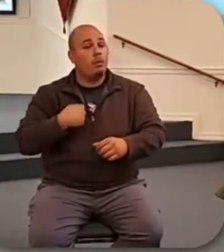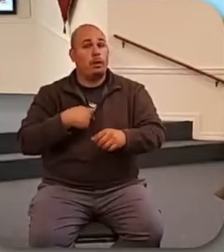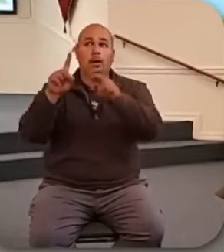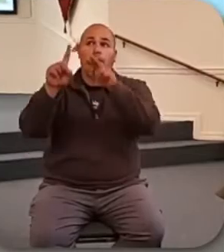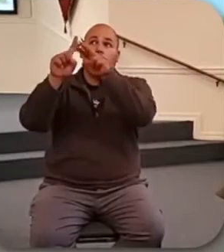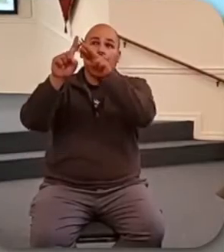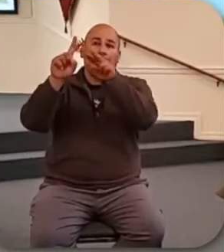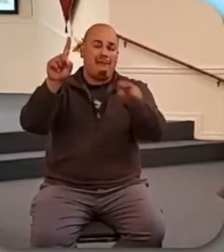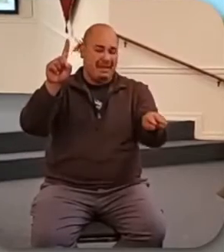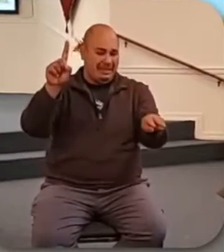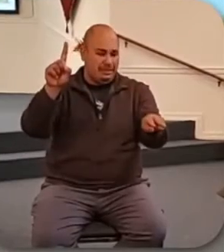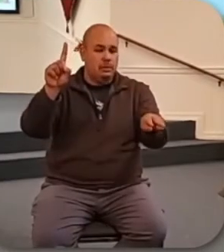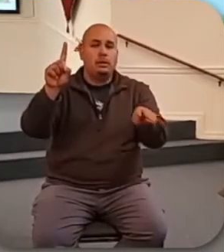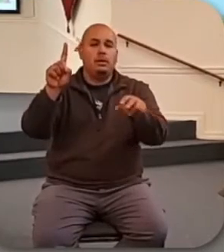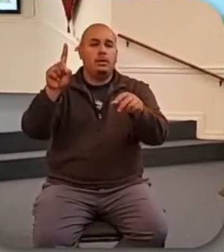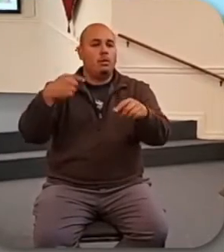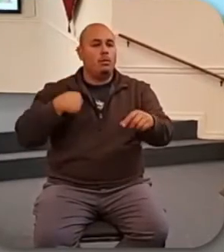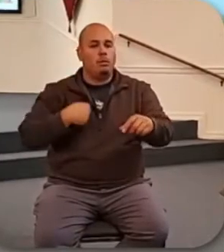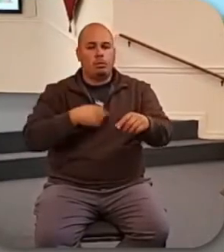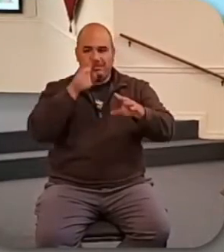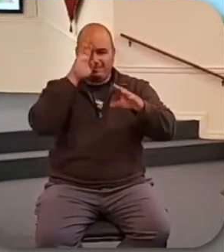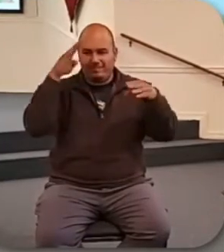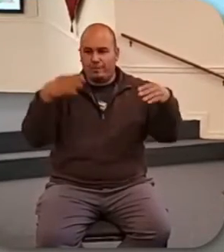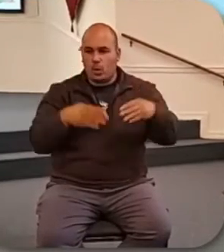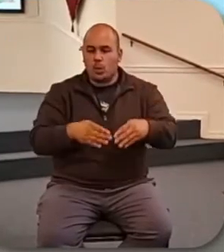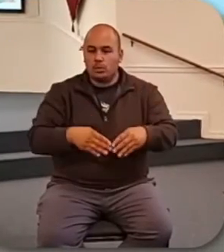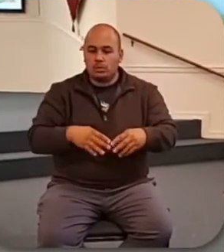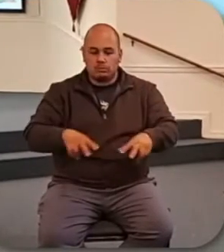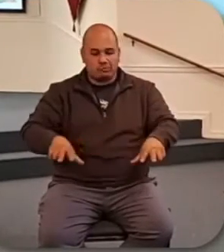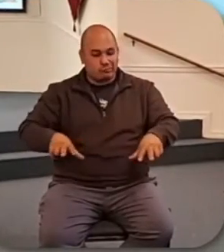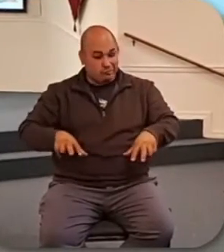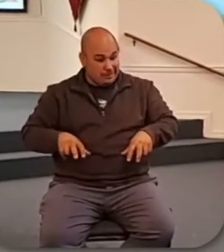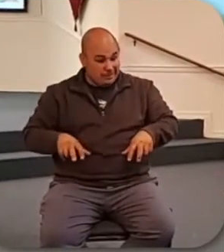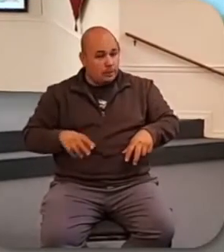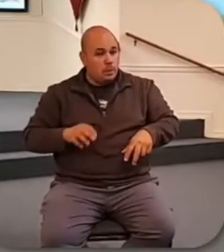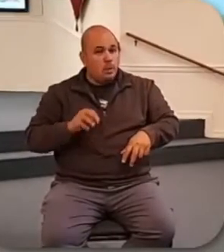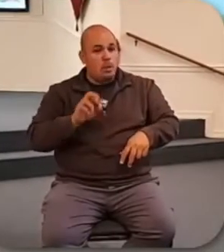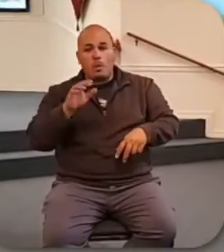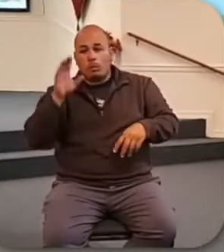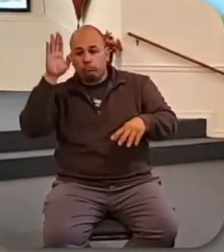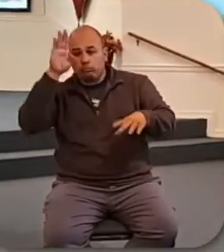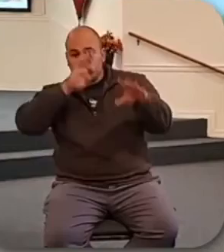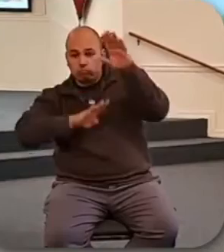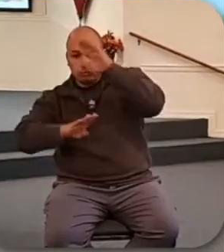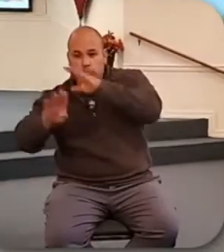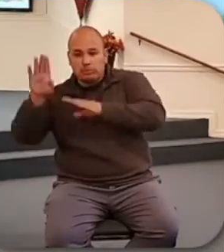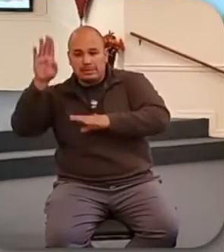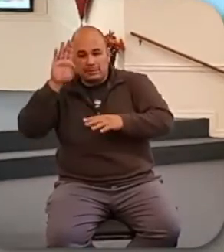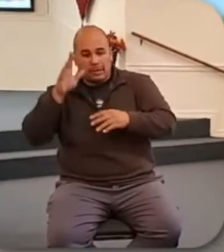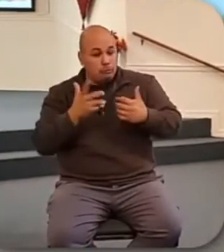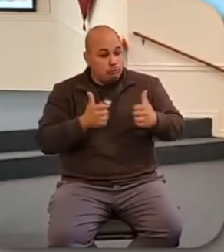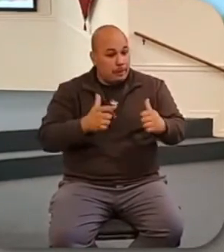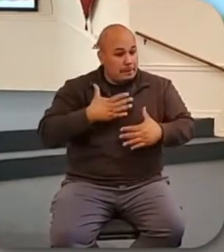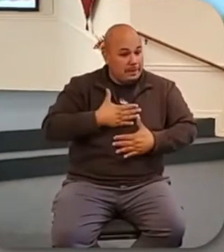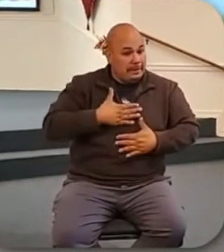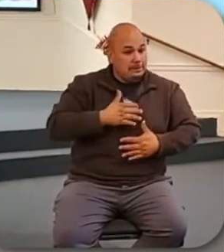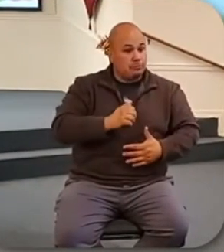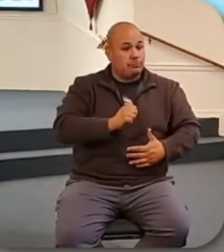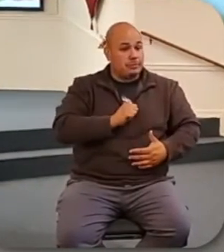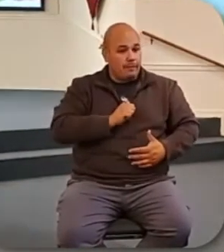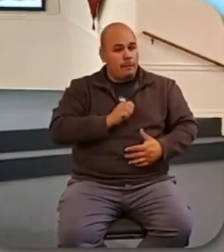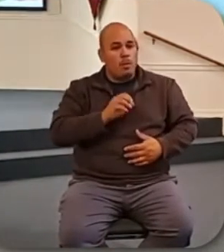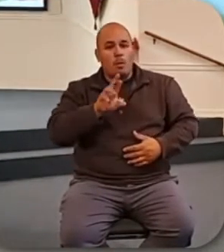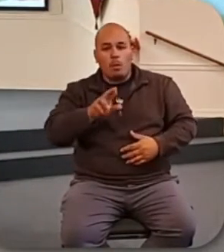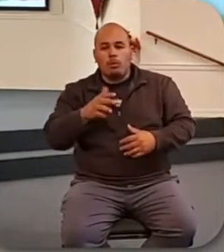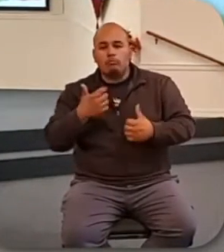around pleasing yourself, you become greedy, or you start to be overcome with worry because you can never know if